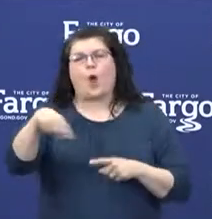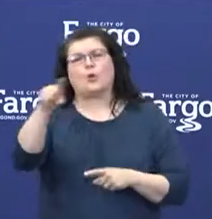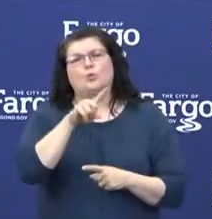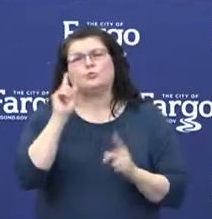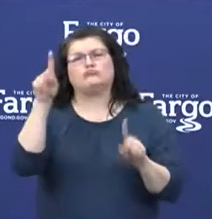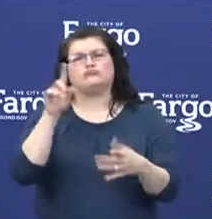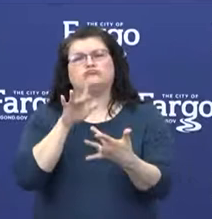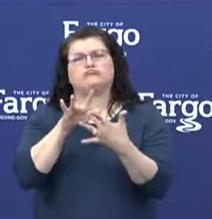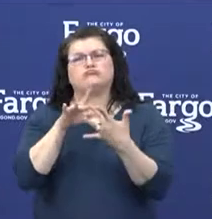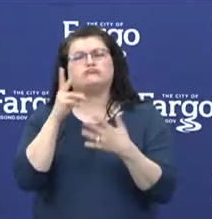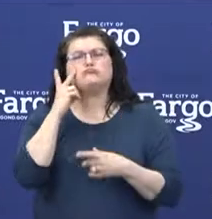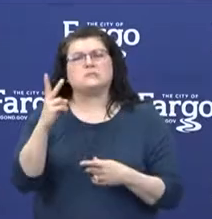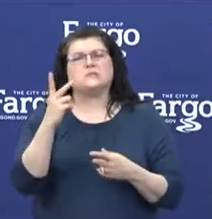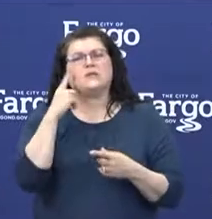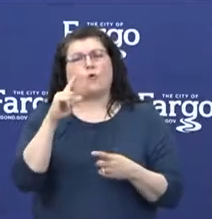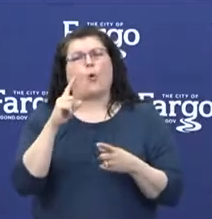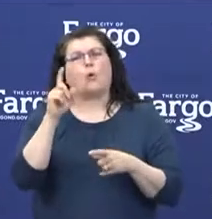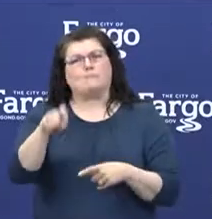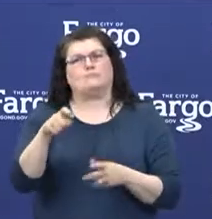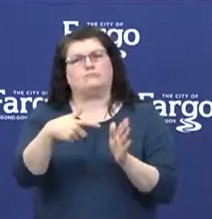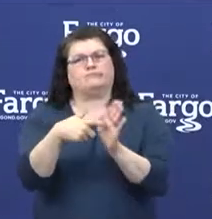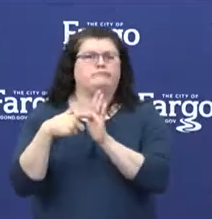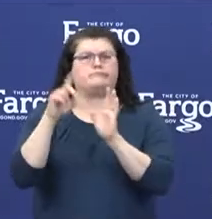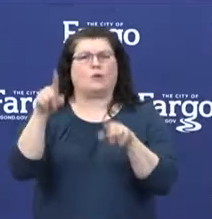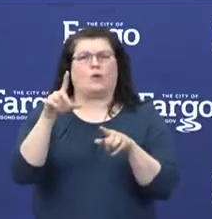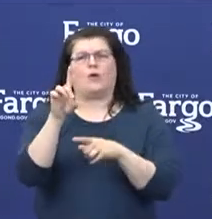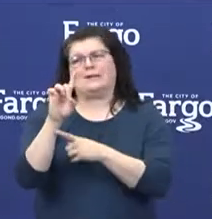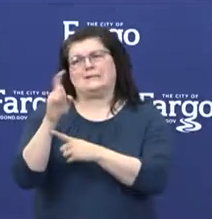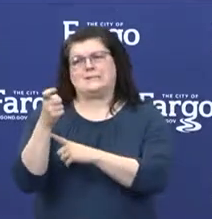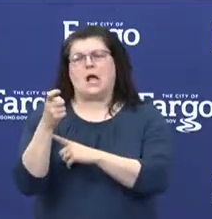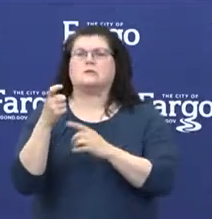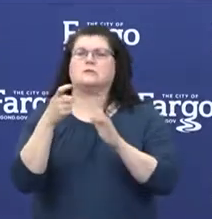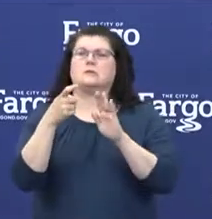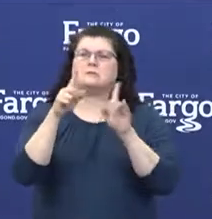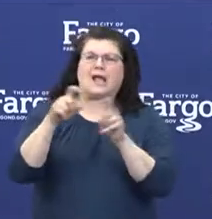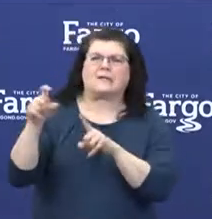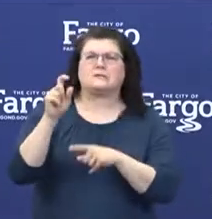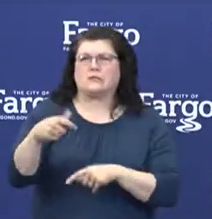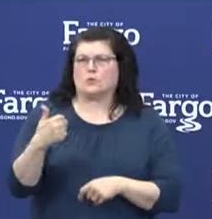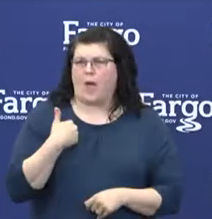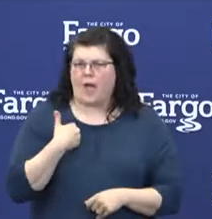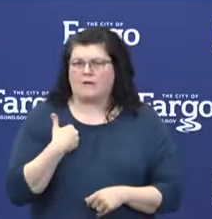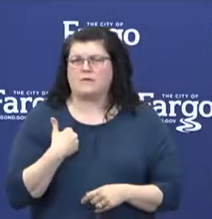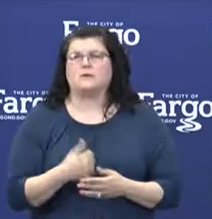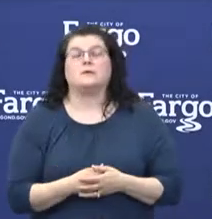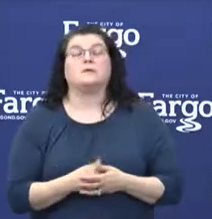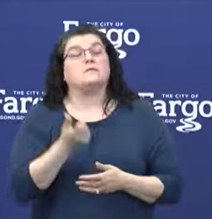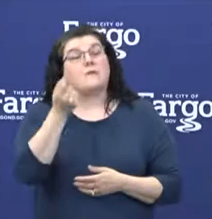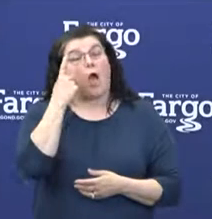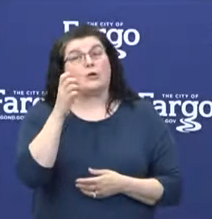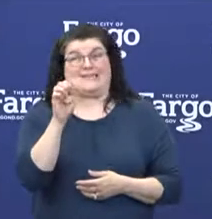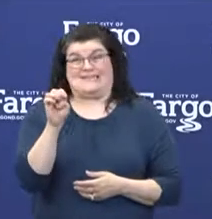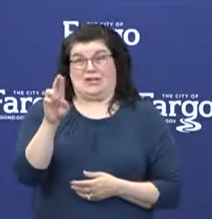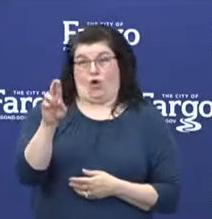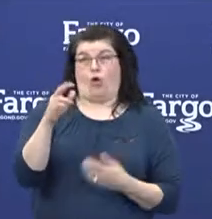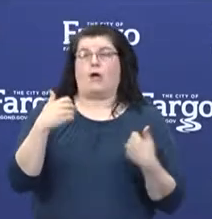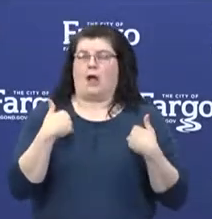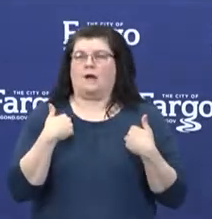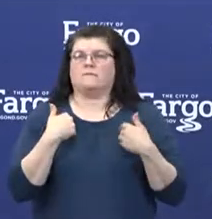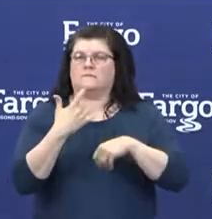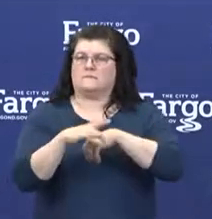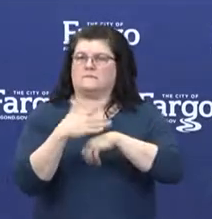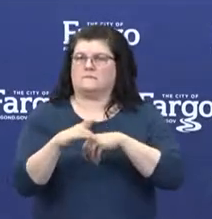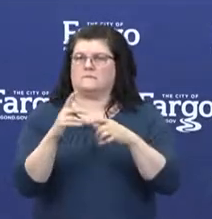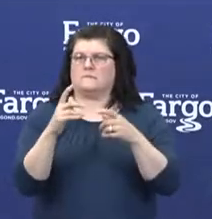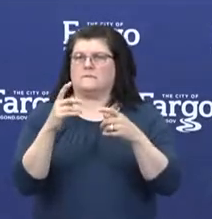those necessary procedures and diagnostic tests that they need. And to remind people that our emergency rooms and urgent cares are available as well.